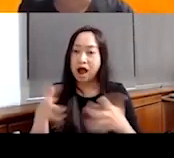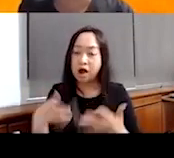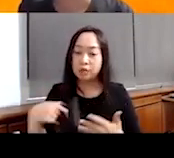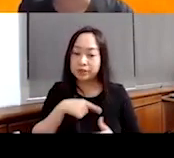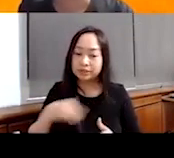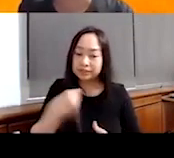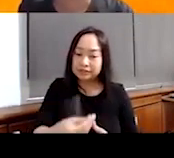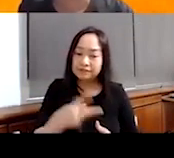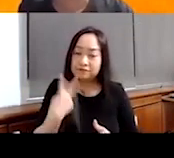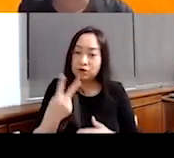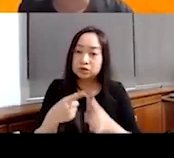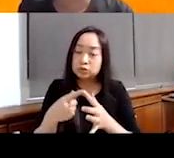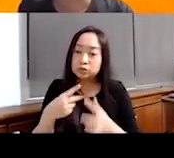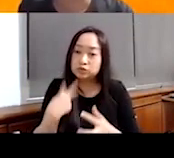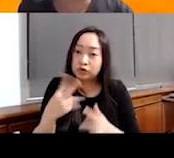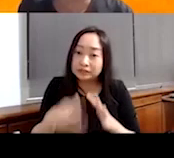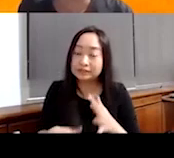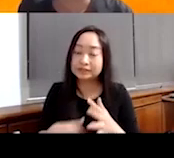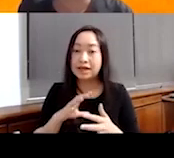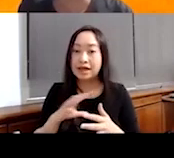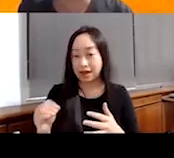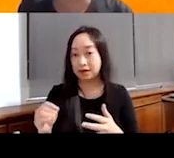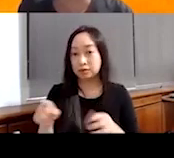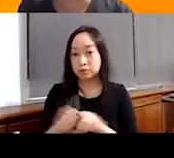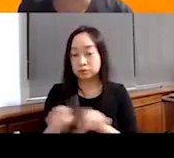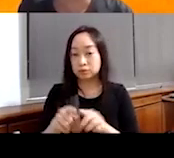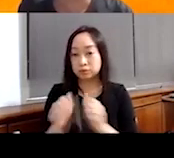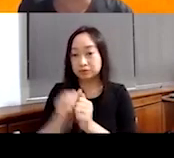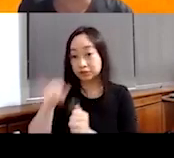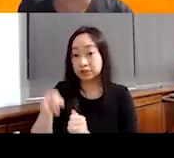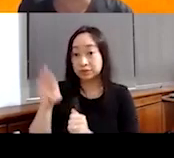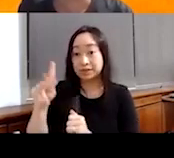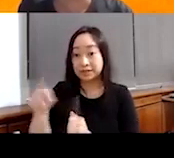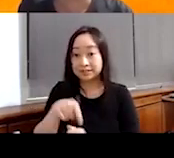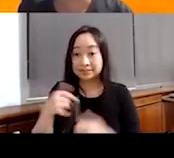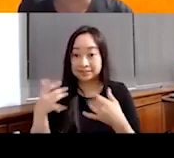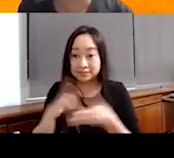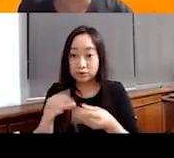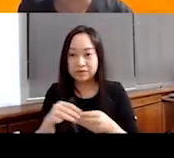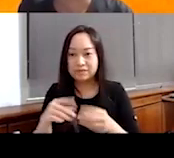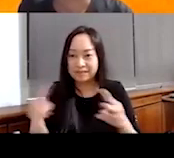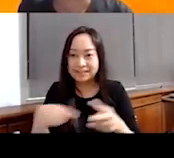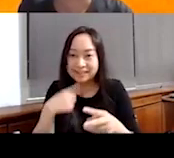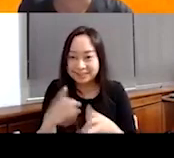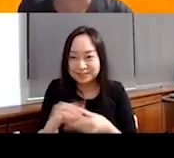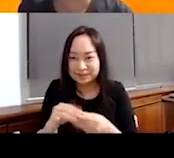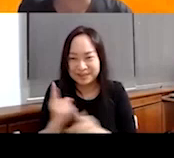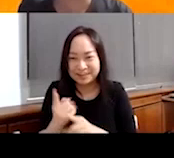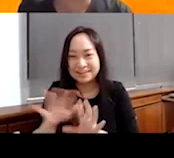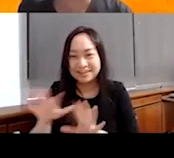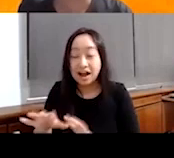to the voiceless, uh, with JBK was obviously a one that's very telling, right? So how do we actually give